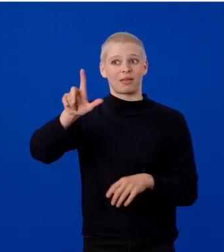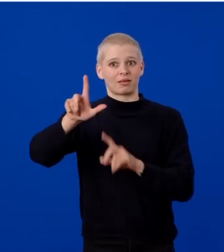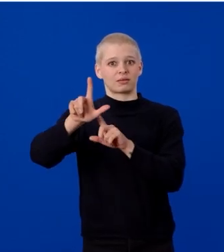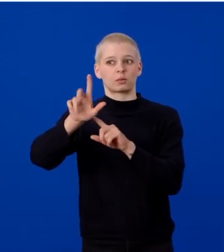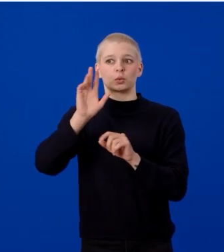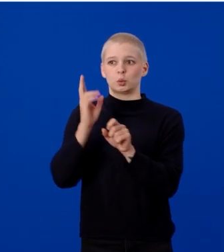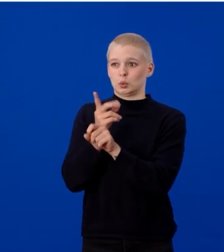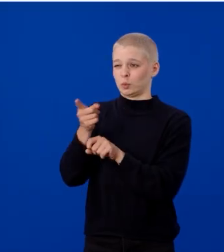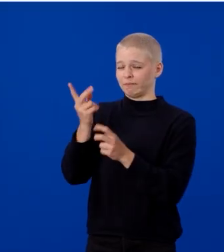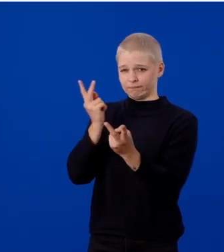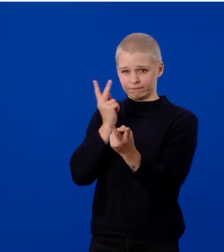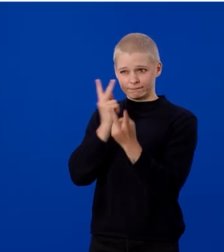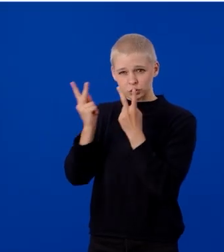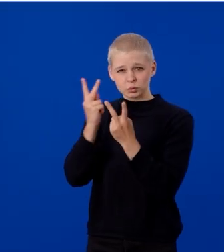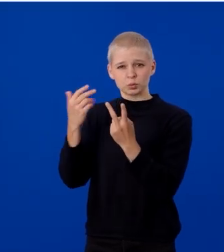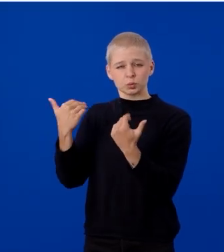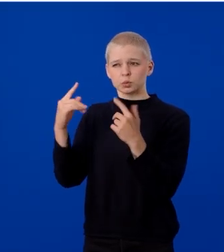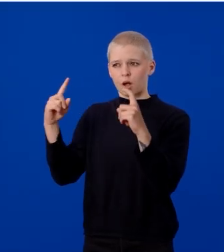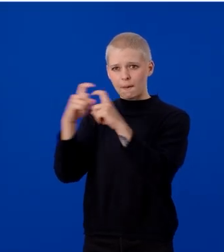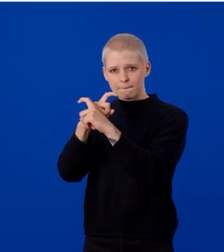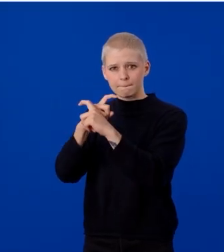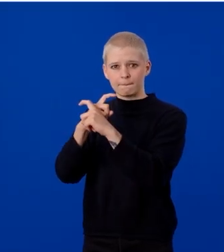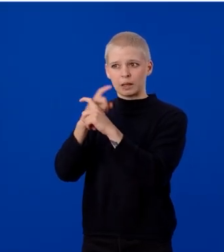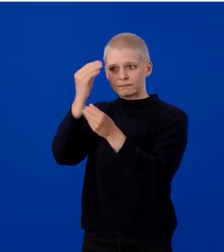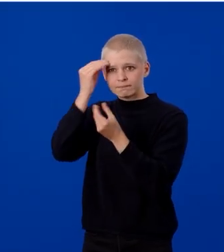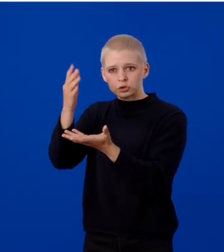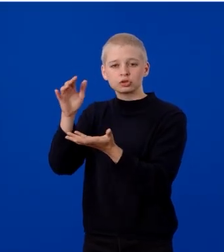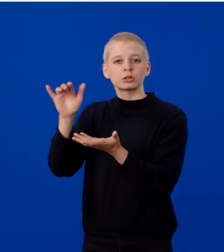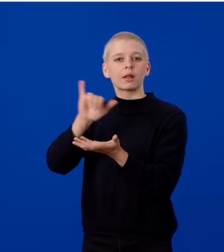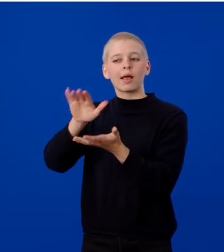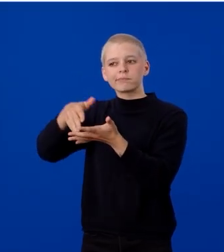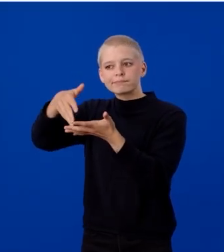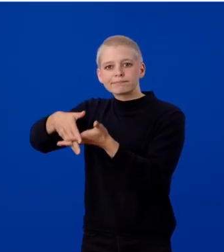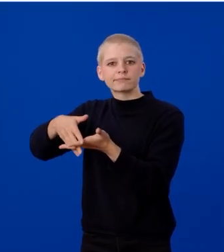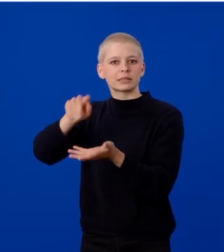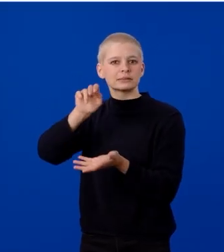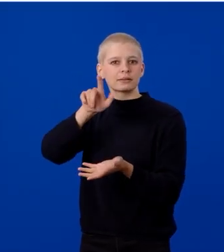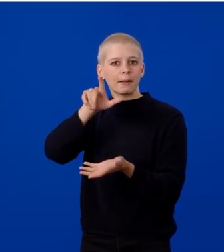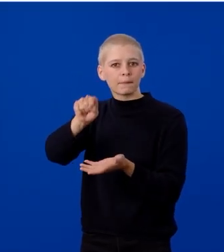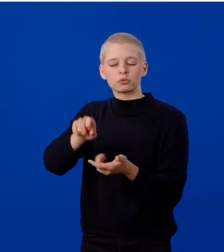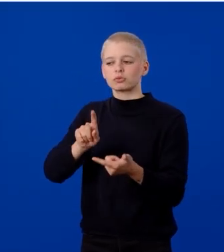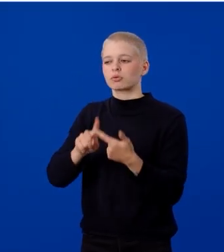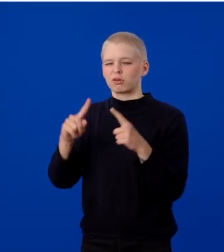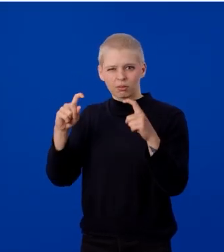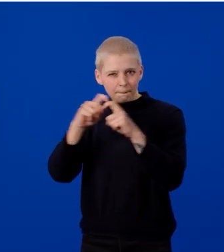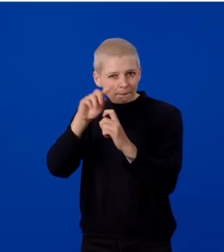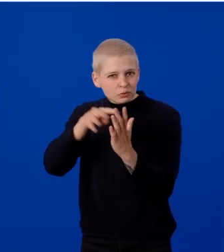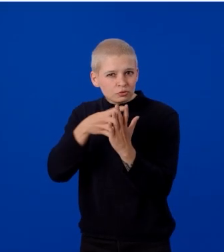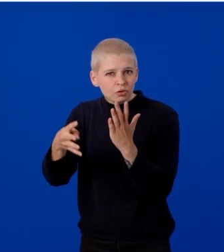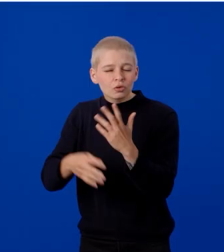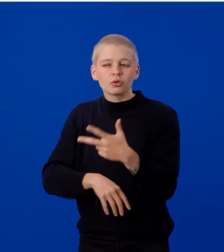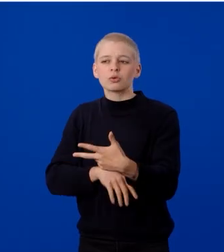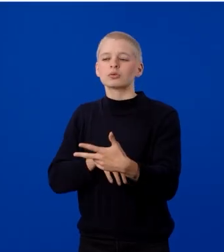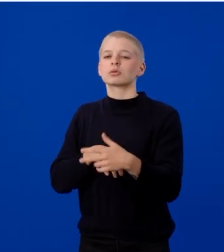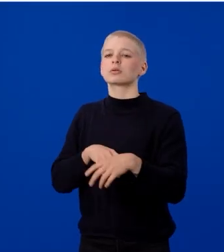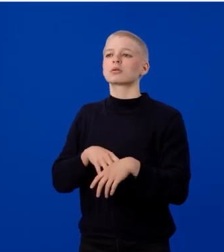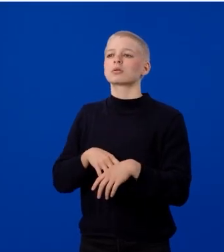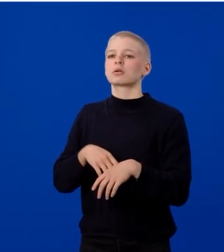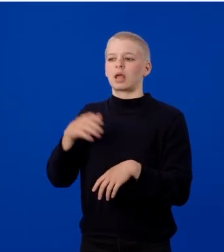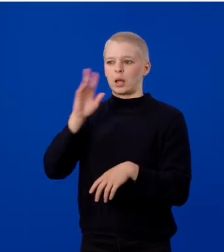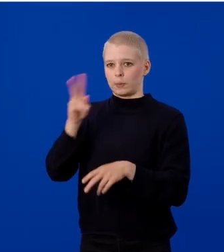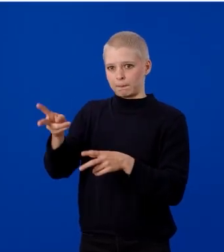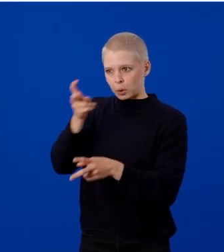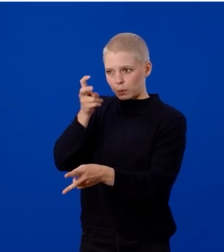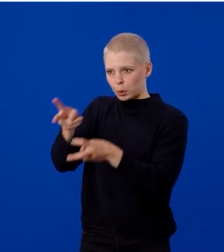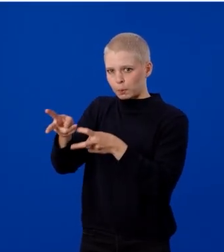visually rich inputs, think nested tables, complex charts, and extracts structured